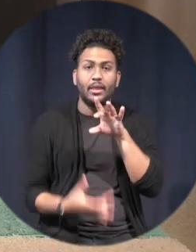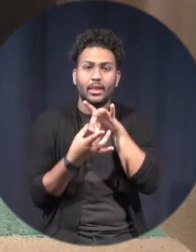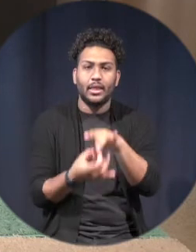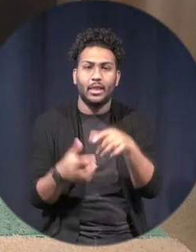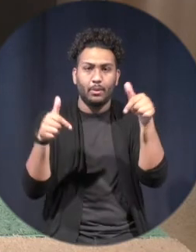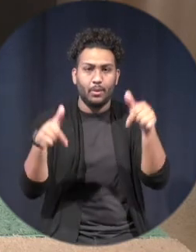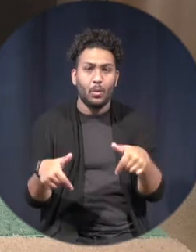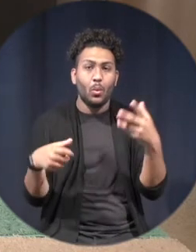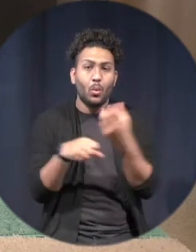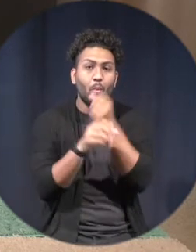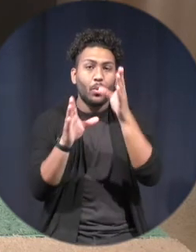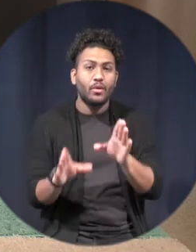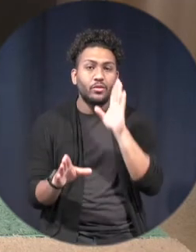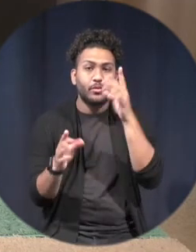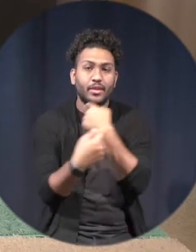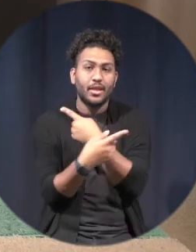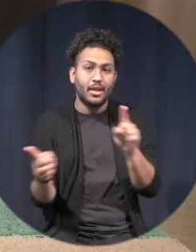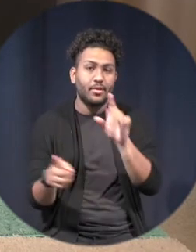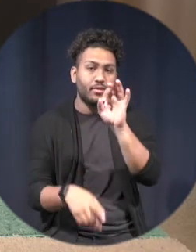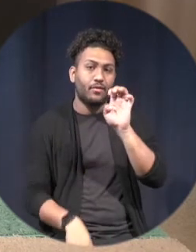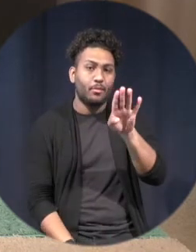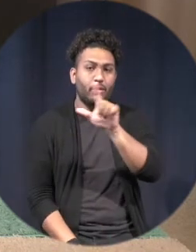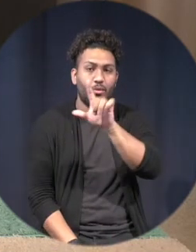announced on February 28th.